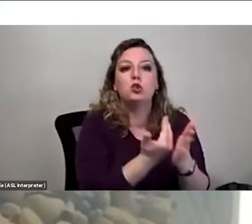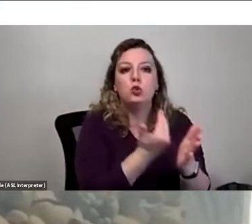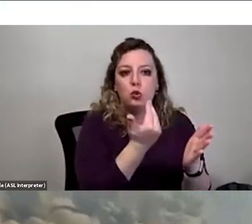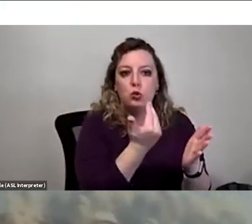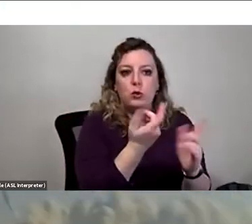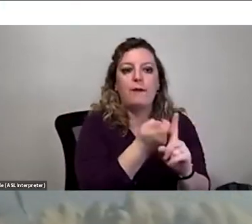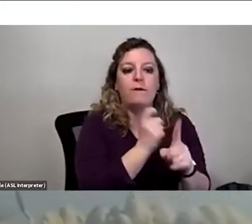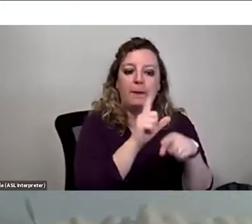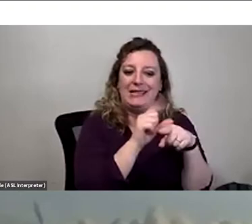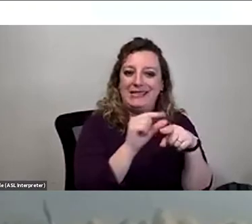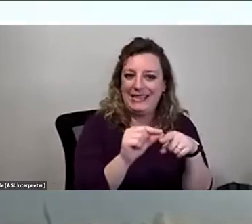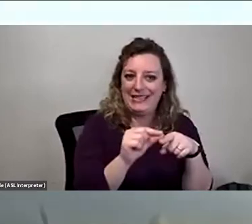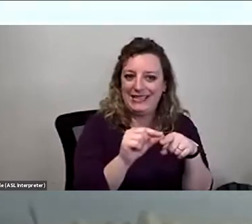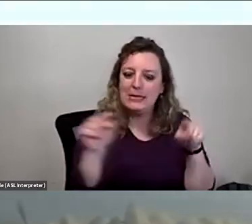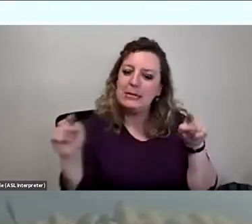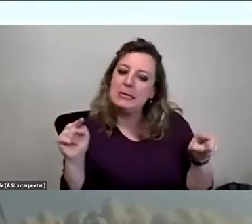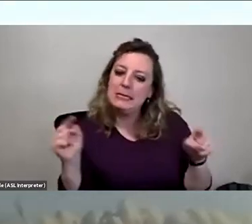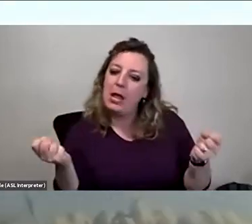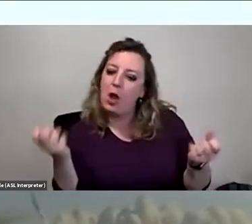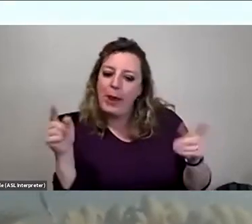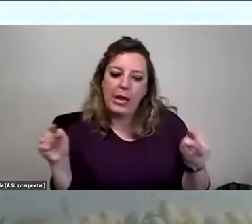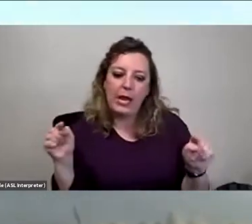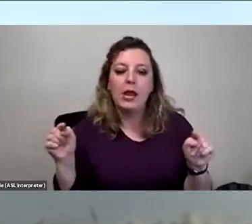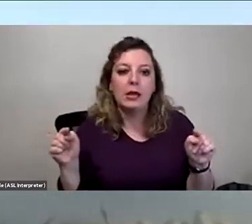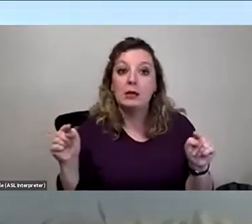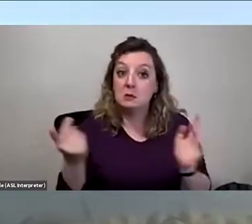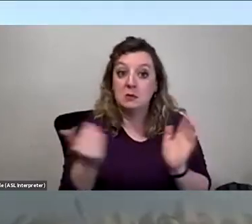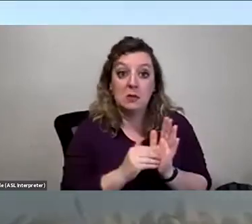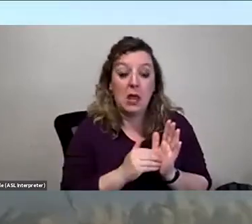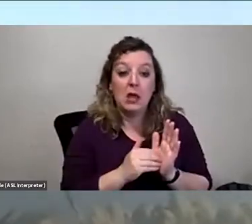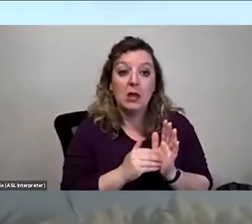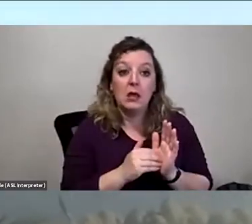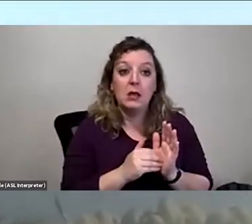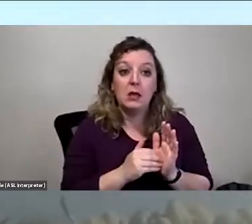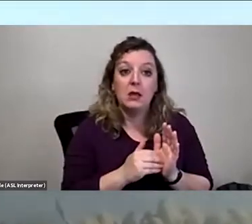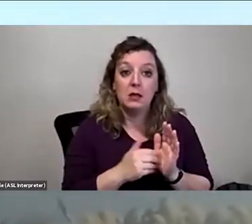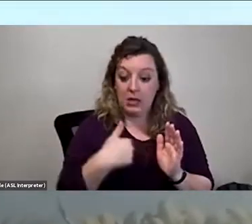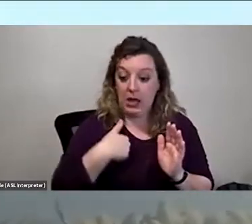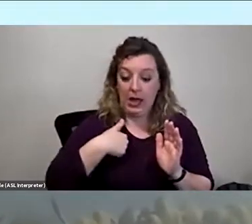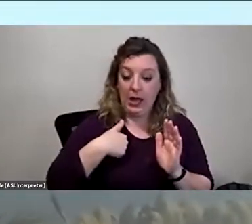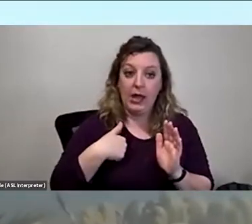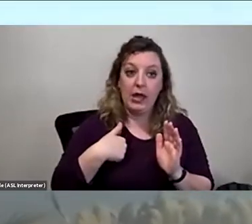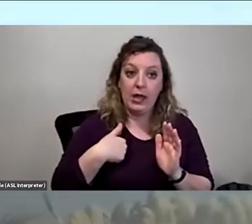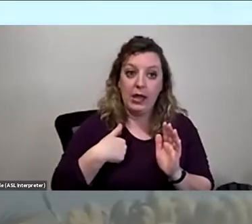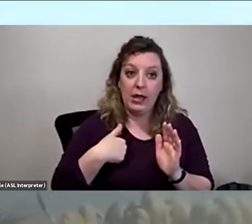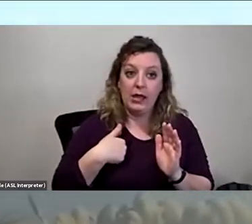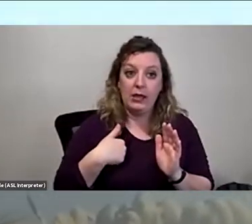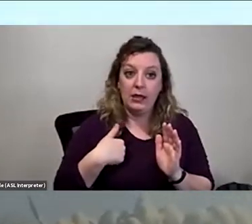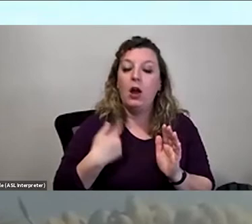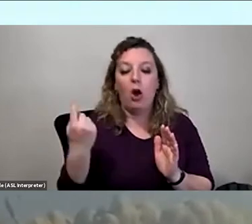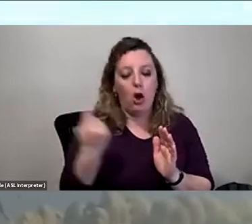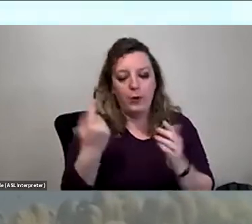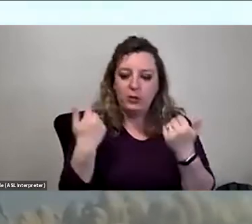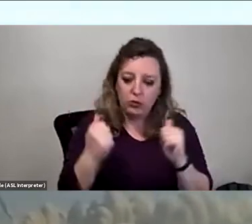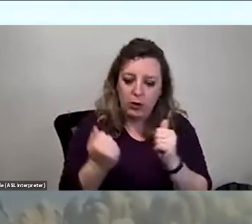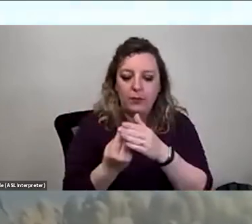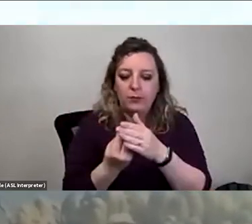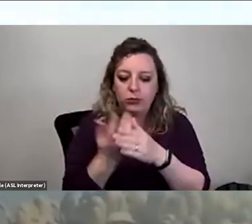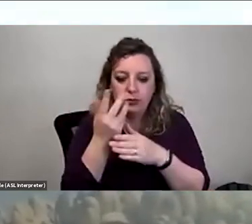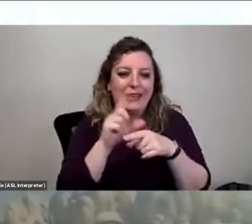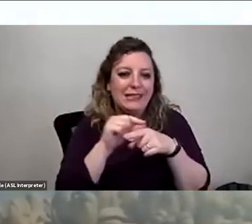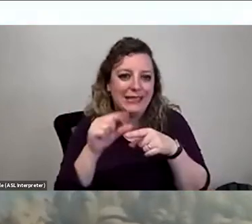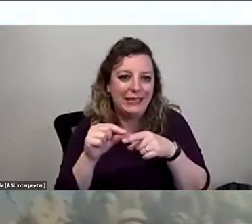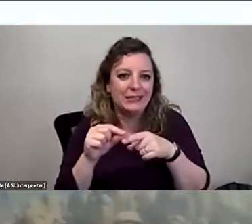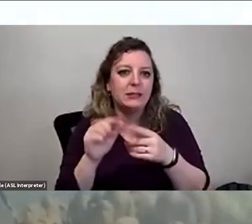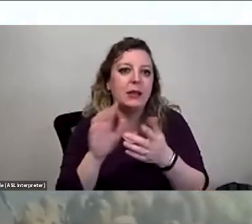from a seed. And again, it's hard to be, I mean, I have sprouted Joshua tree seeds. I'm almost always sprouting Joshua tree seeds, just in a